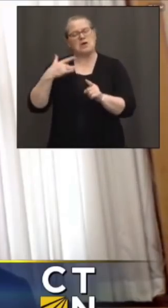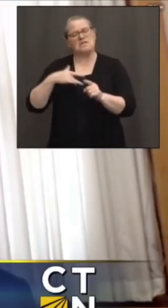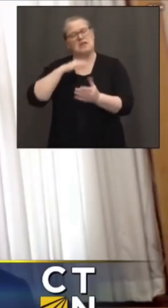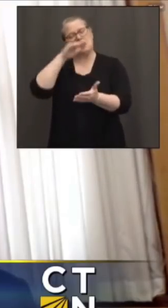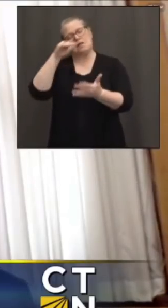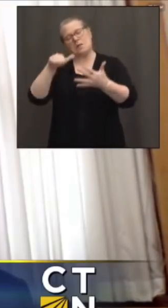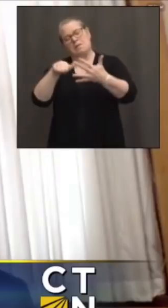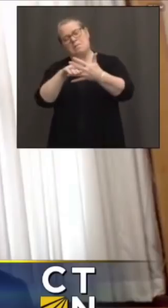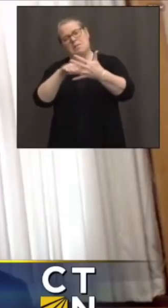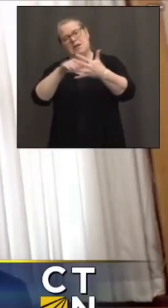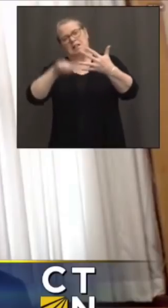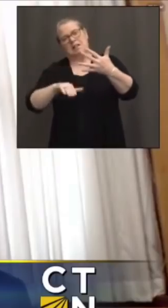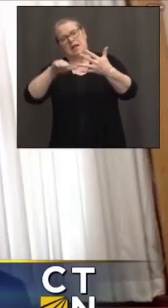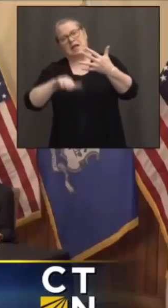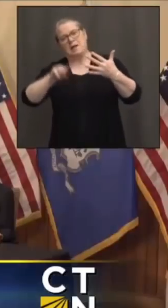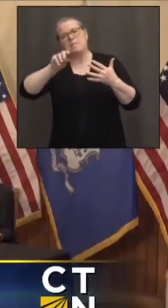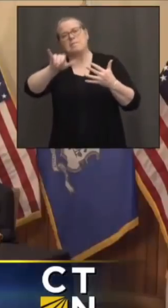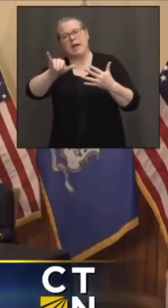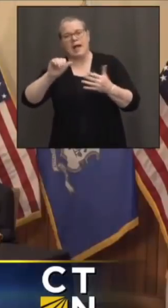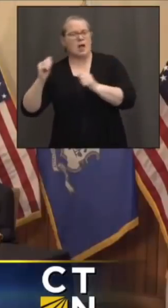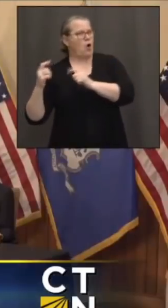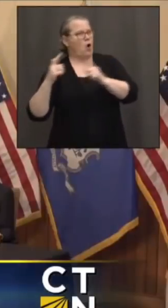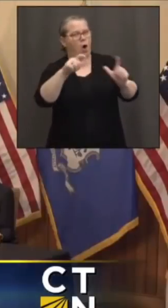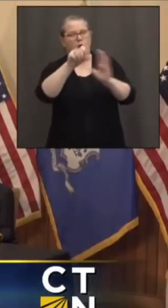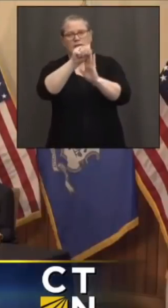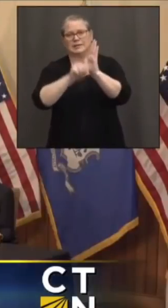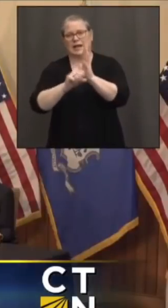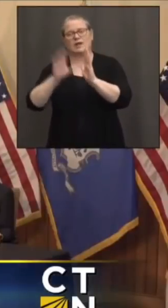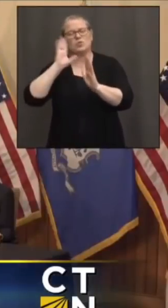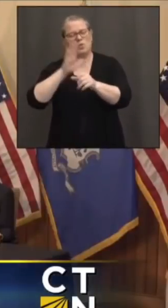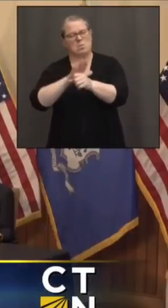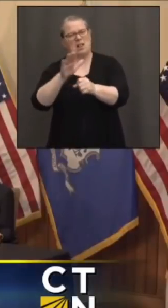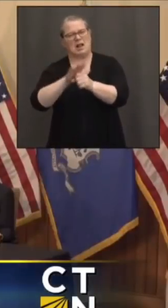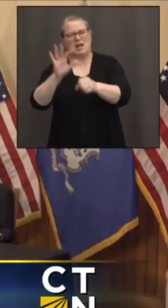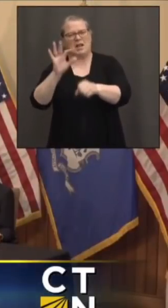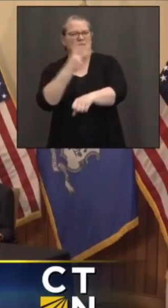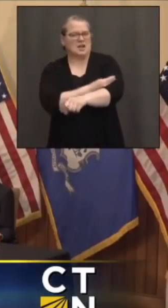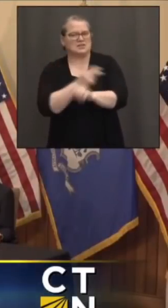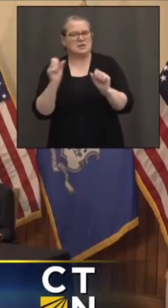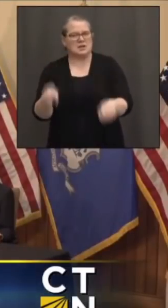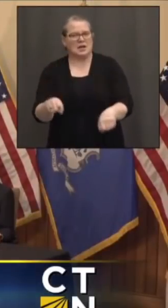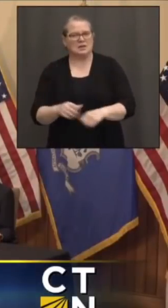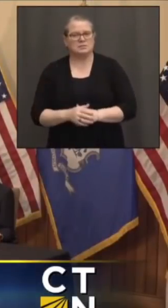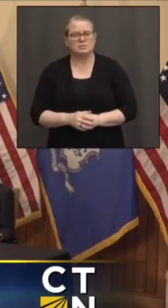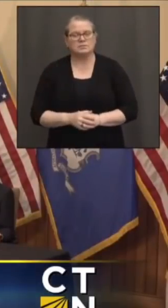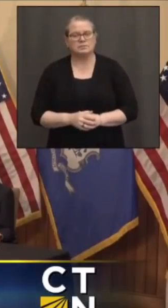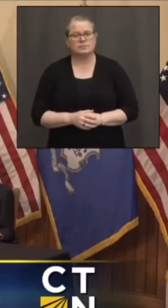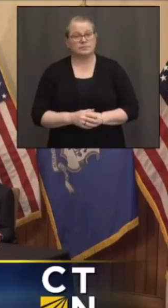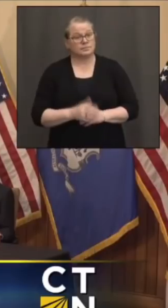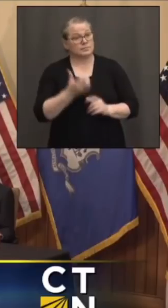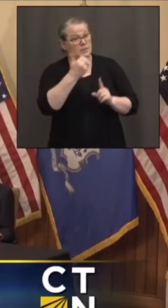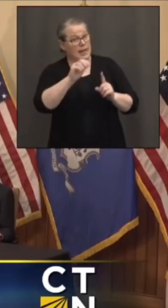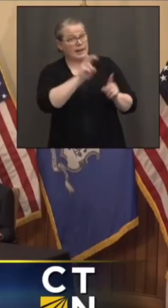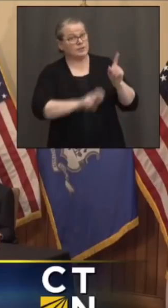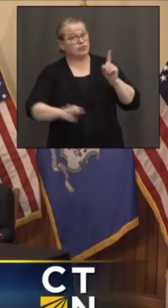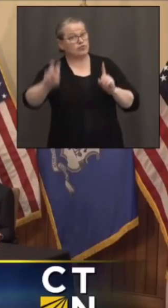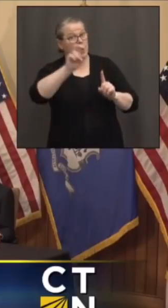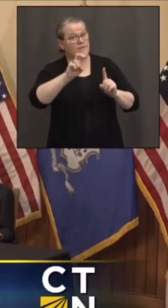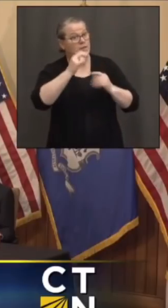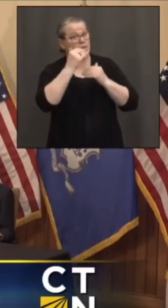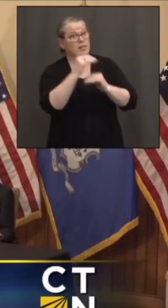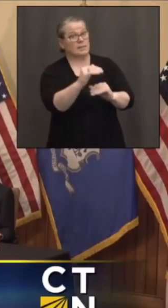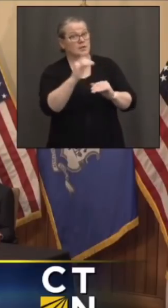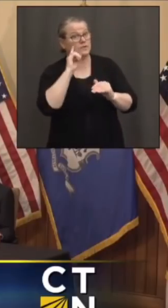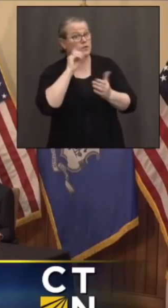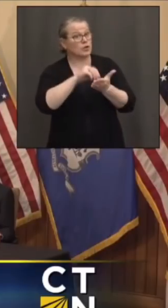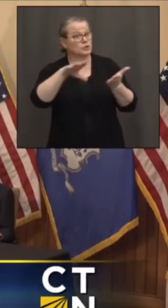plenty of vaccine available at that time. And is there any travel guidance that might be expected for the college students, especially, you know, if there's